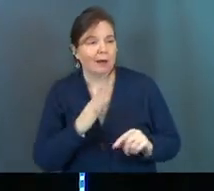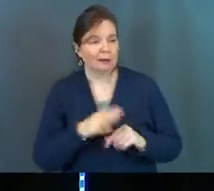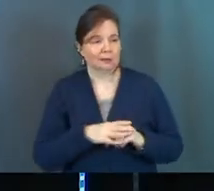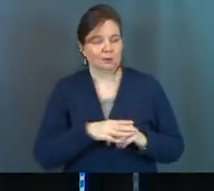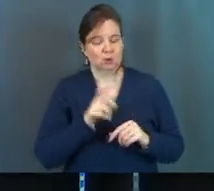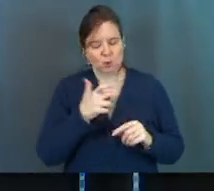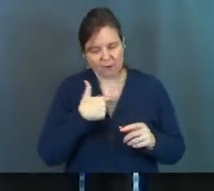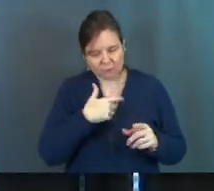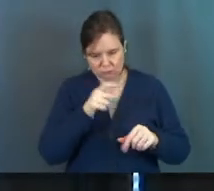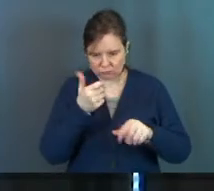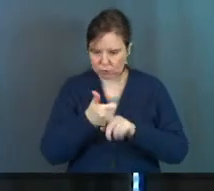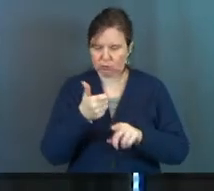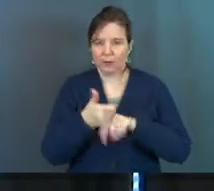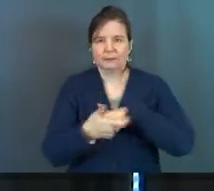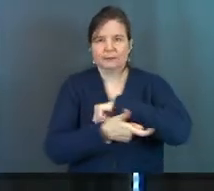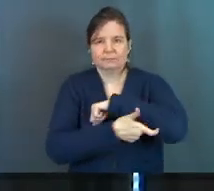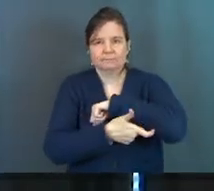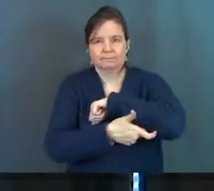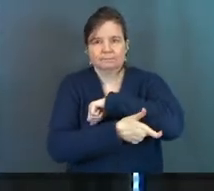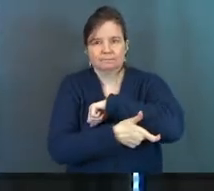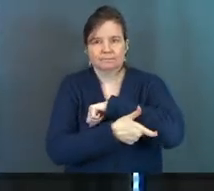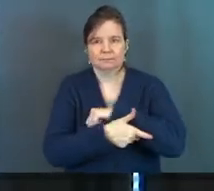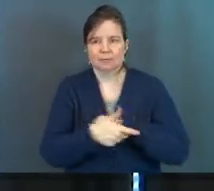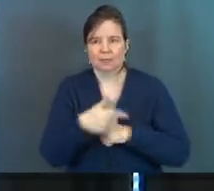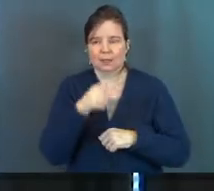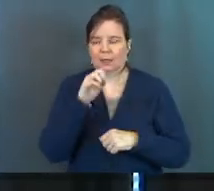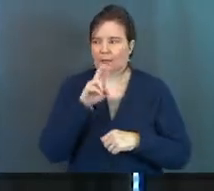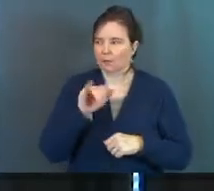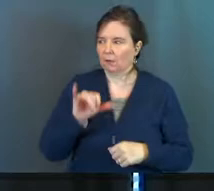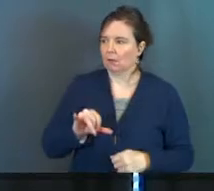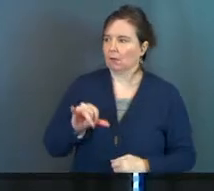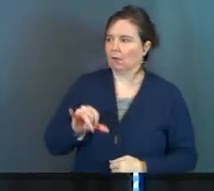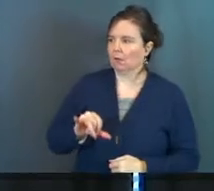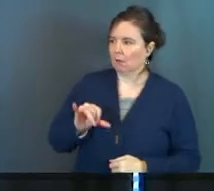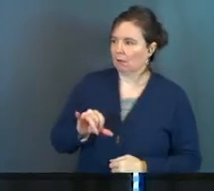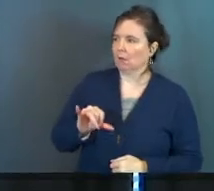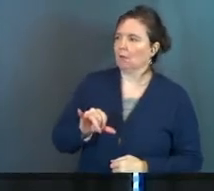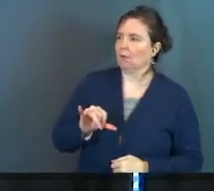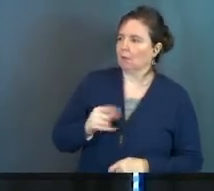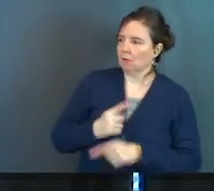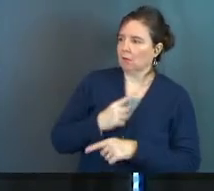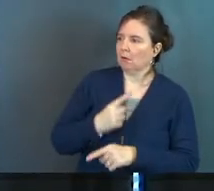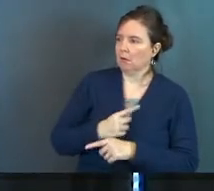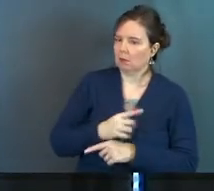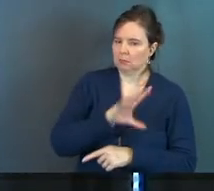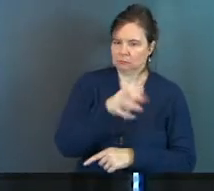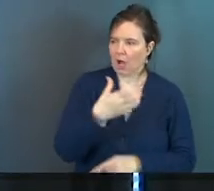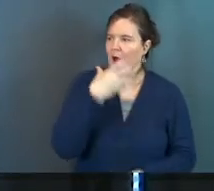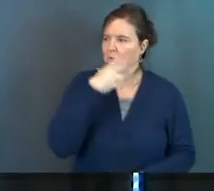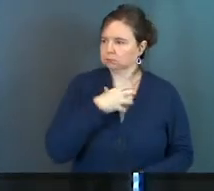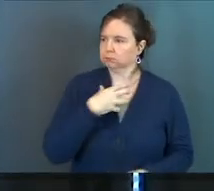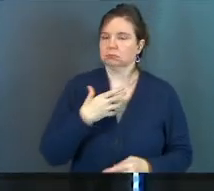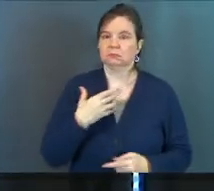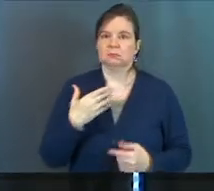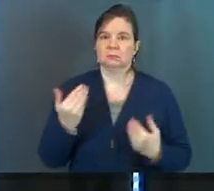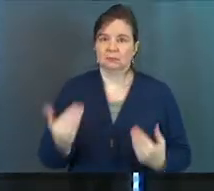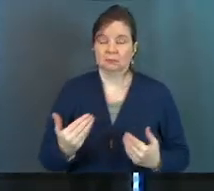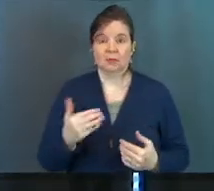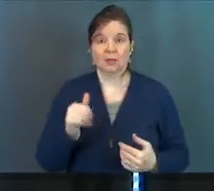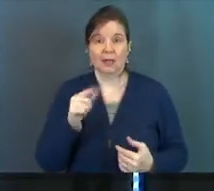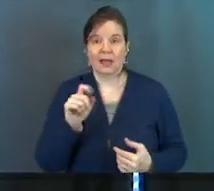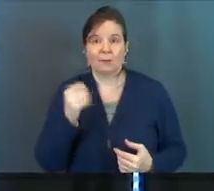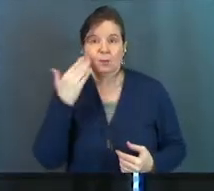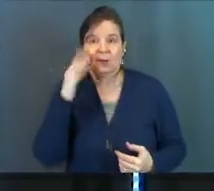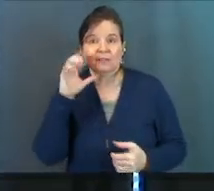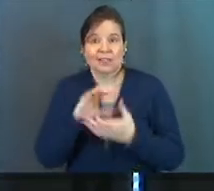You've got to take it on your own. And she buys right into that. She just chomps right down on that hook. And